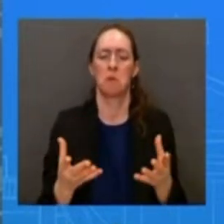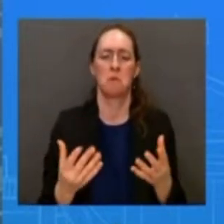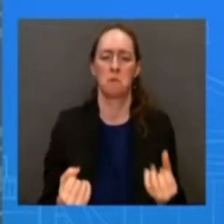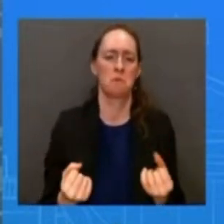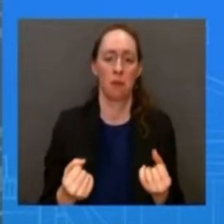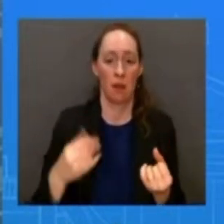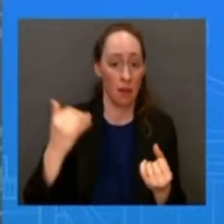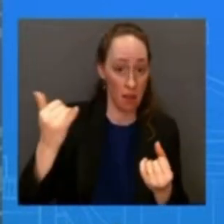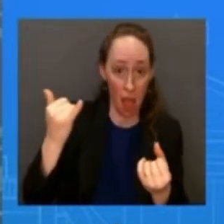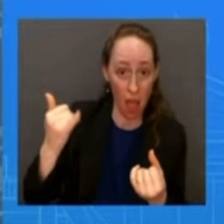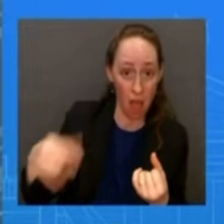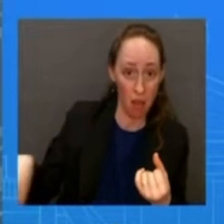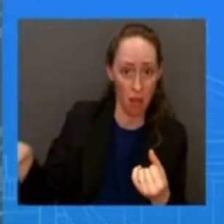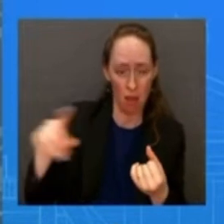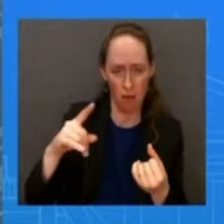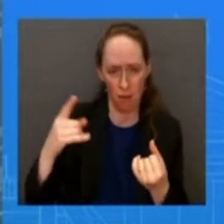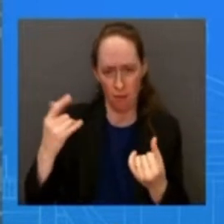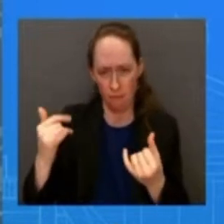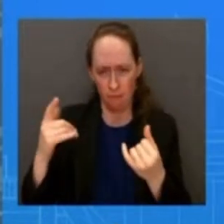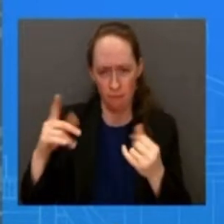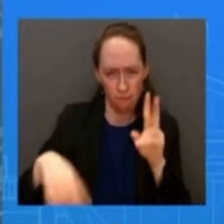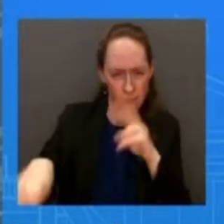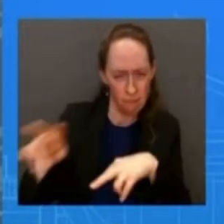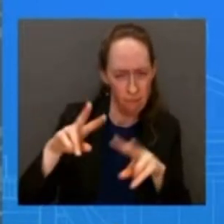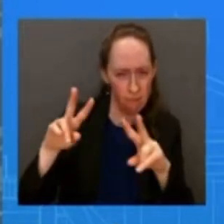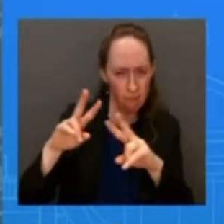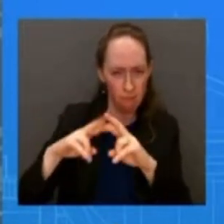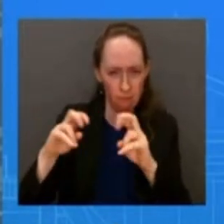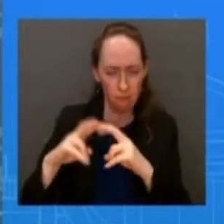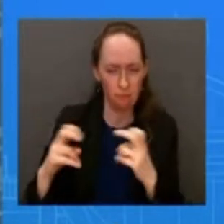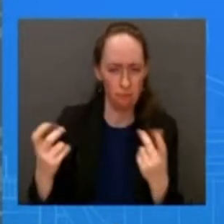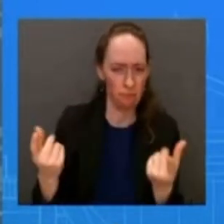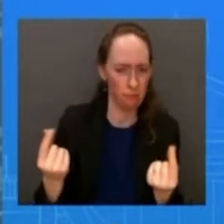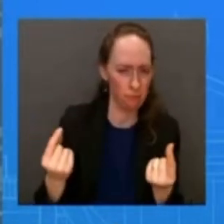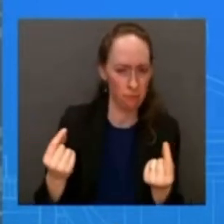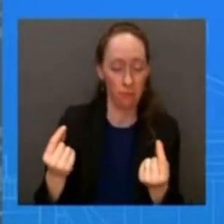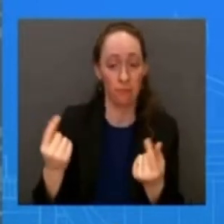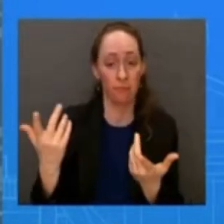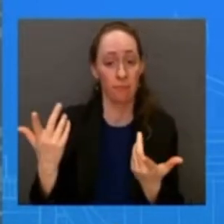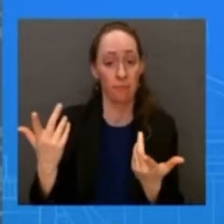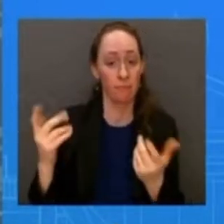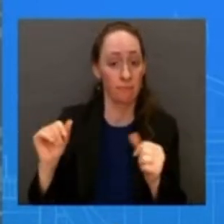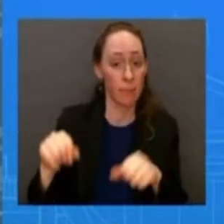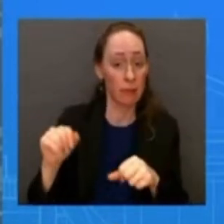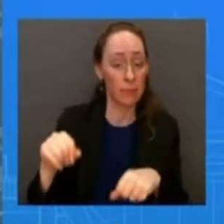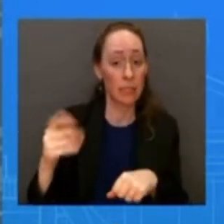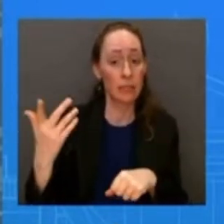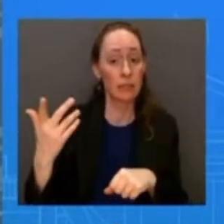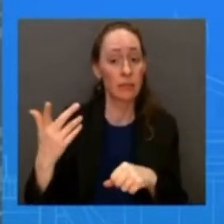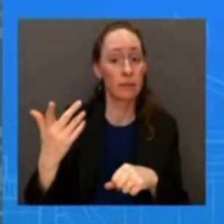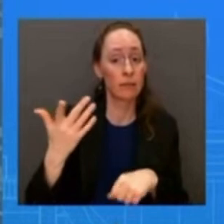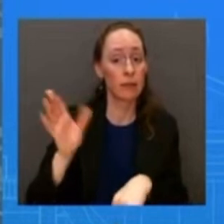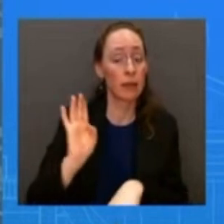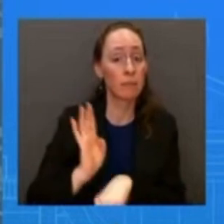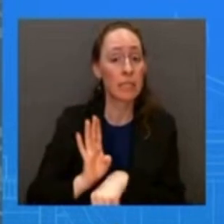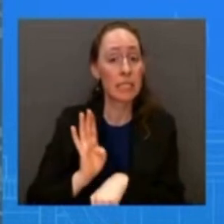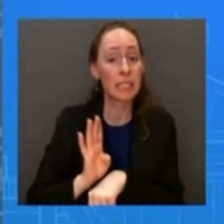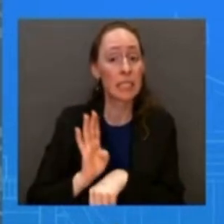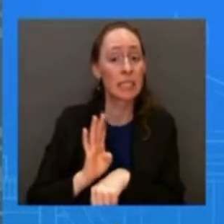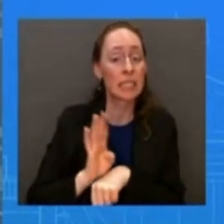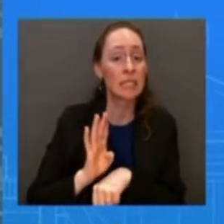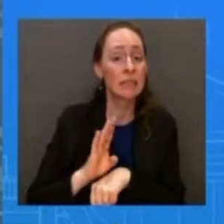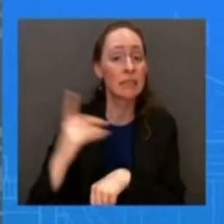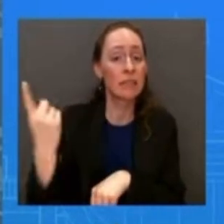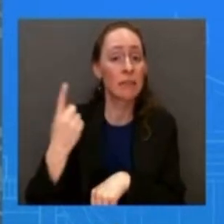these could be tied to commercial or research entities and benign uh that is uh something that the intelligence community uh is has